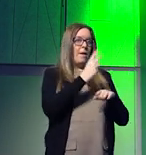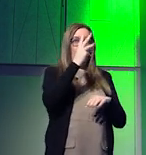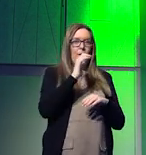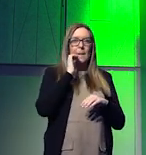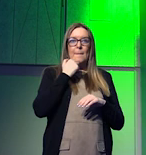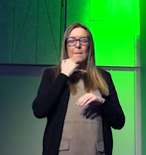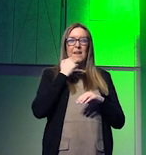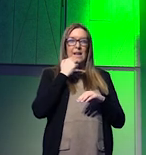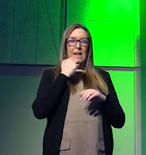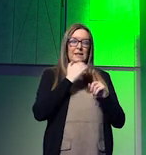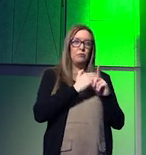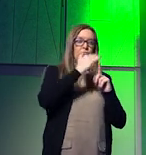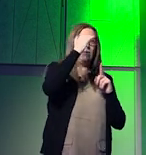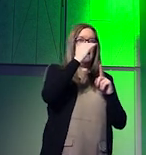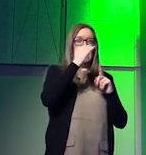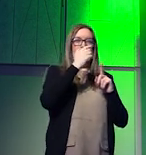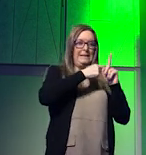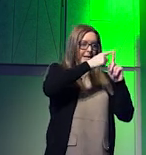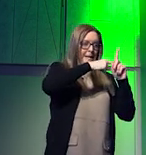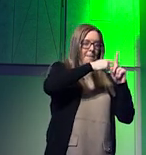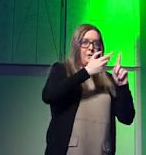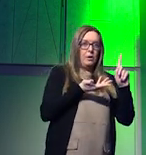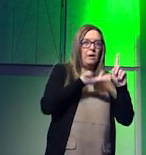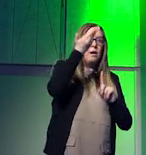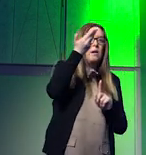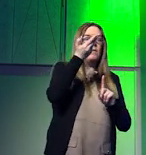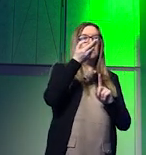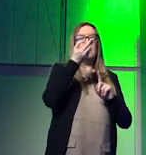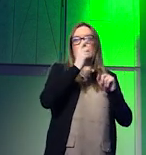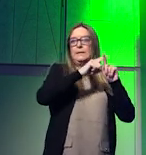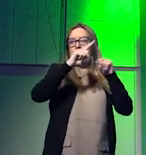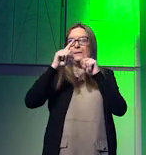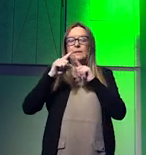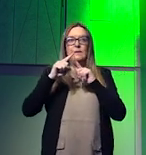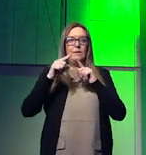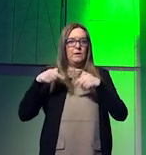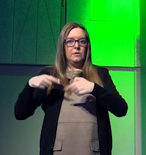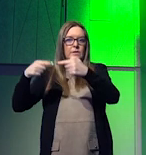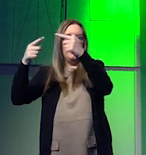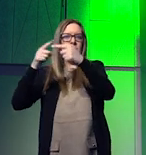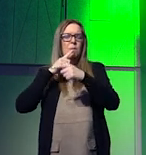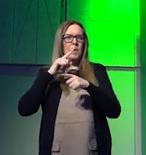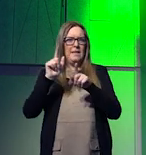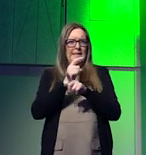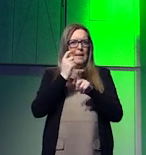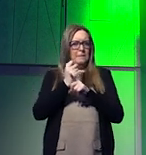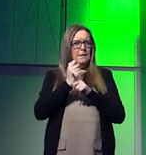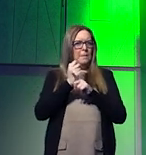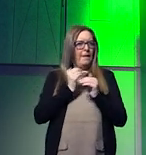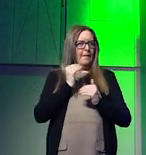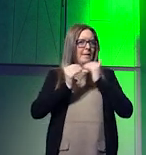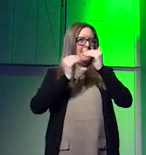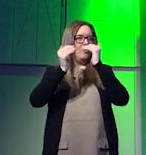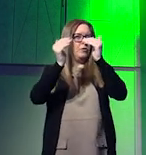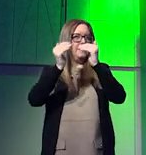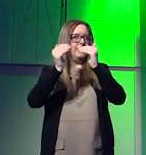rise in temperatures from a global perspective which provoke more evapotranspiration but we're also actually accelerating the